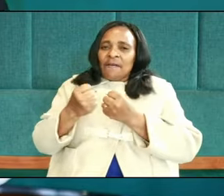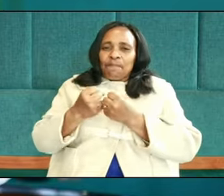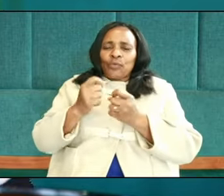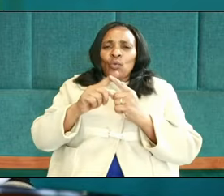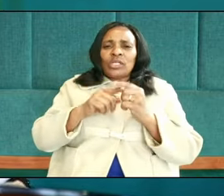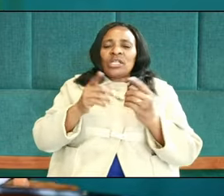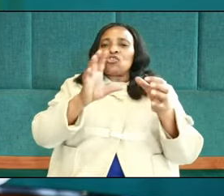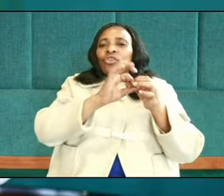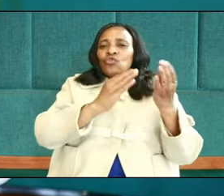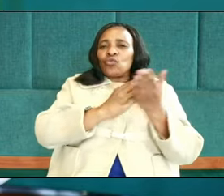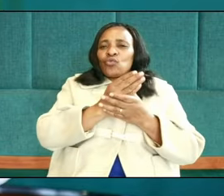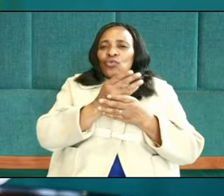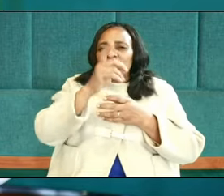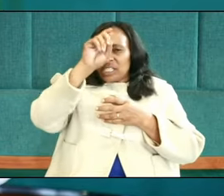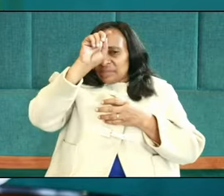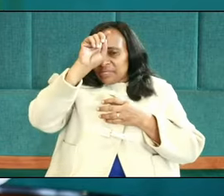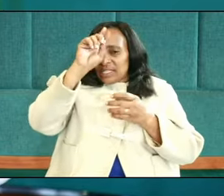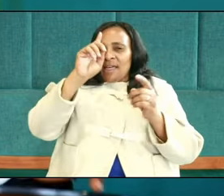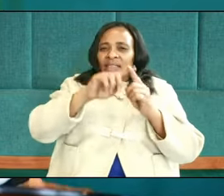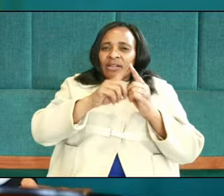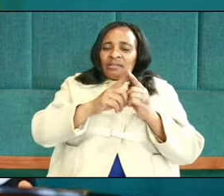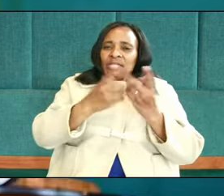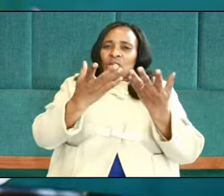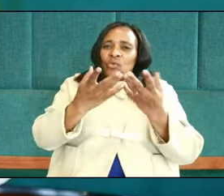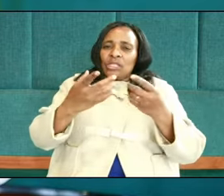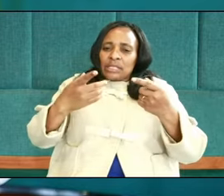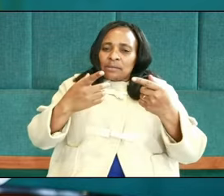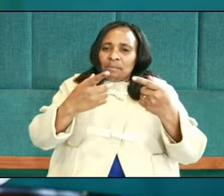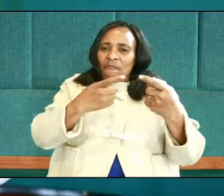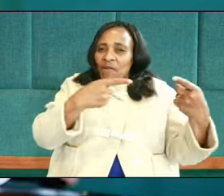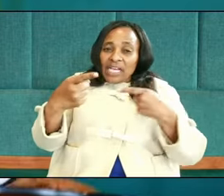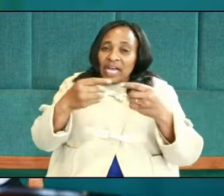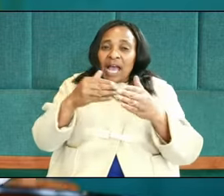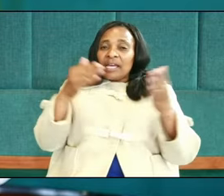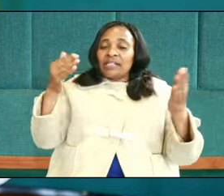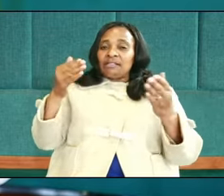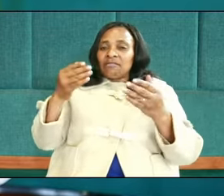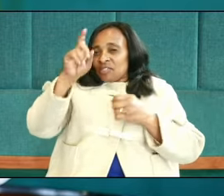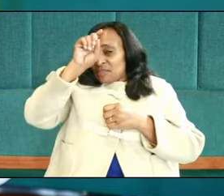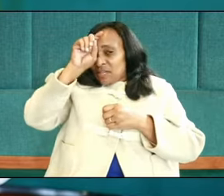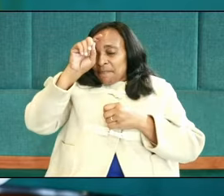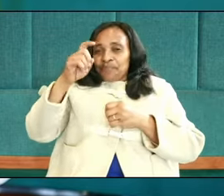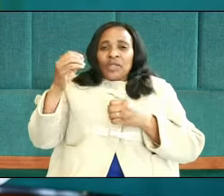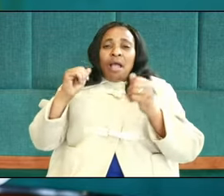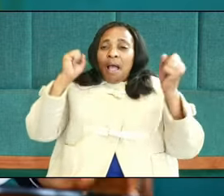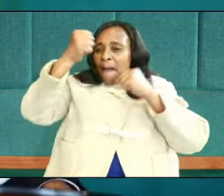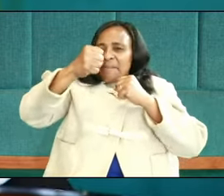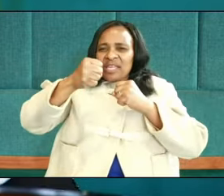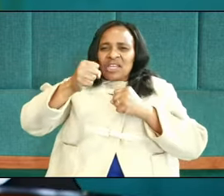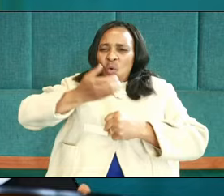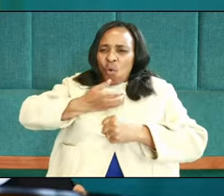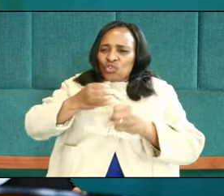through Egypt and had to meet the Egyptian armies or to be pursued by them, it was not their own